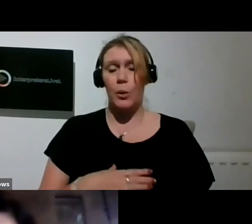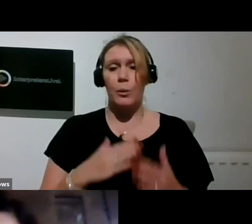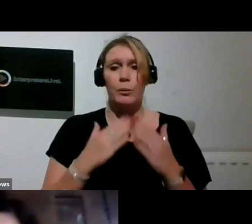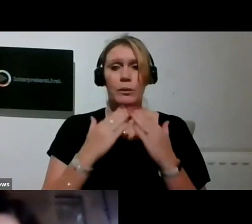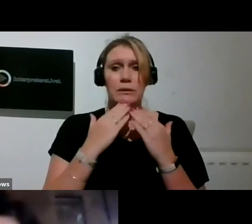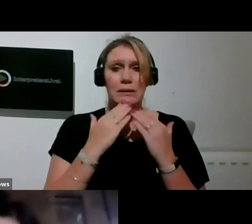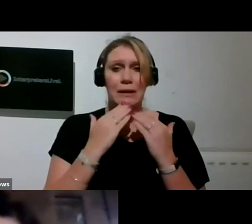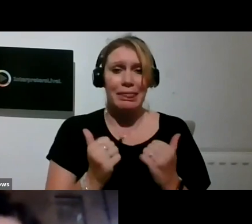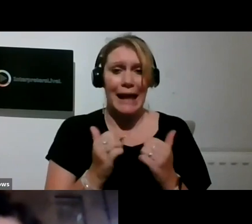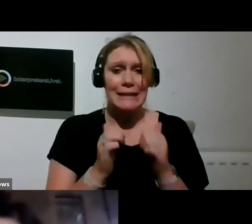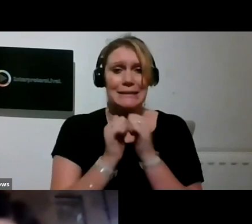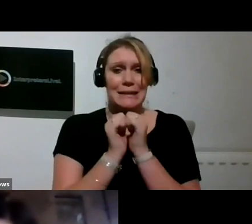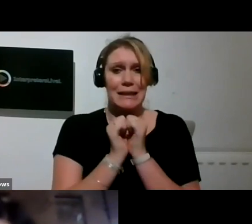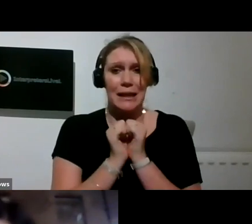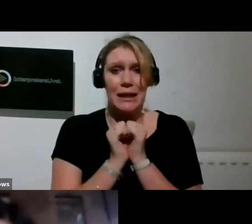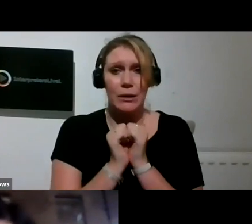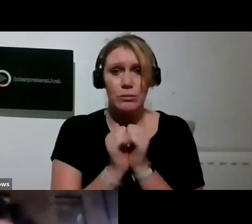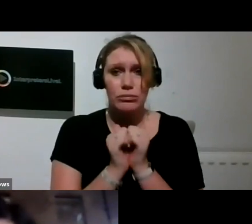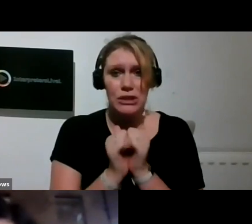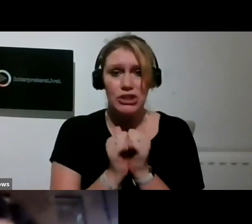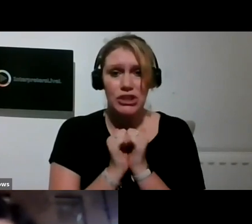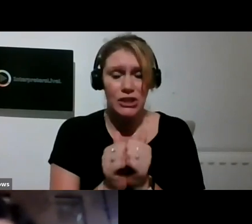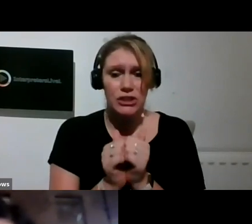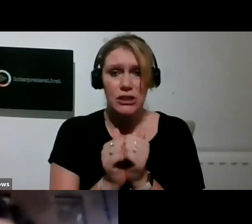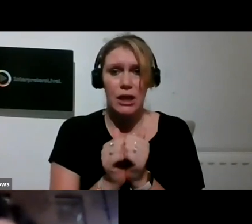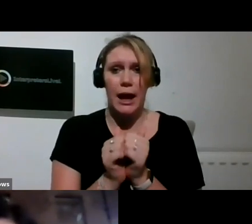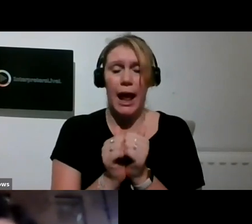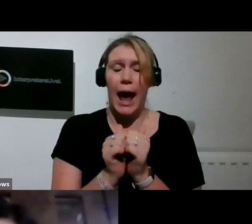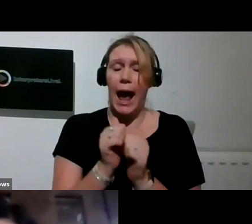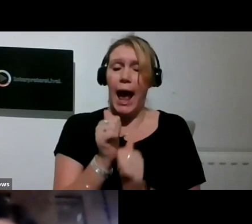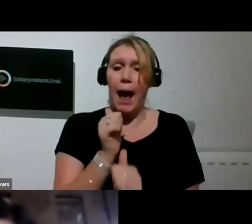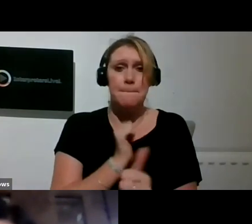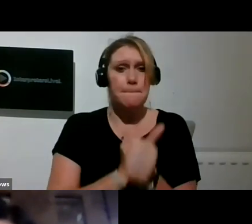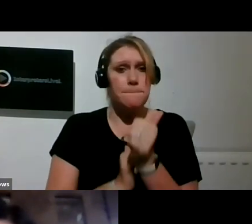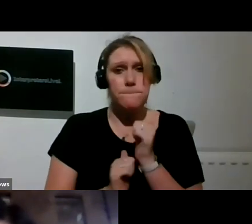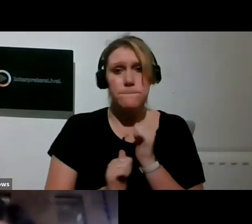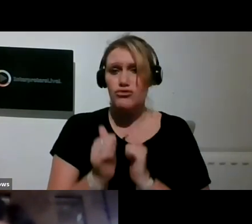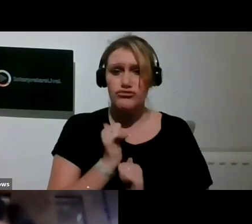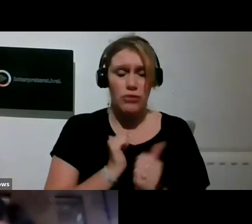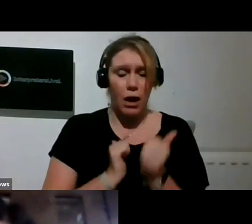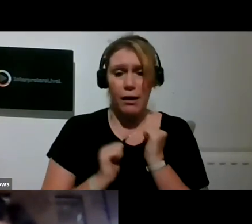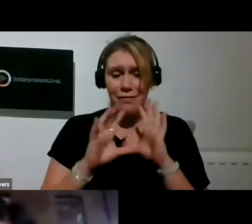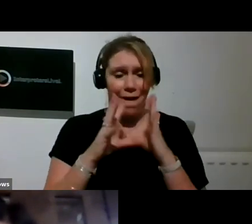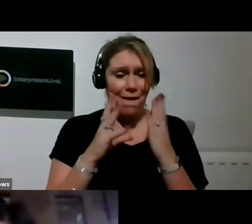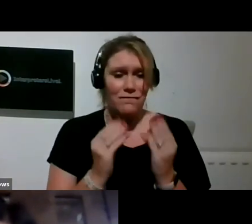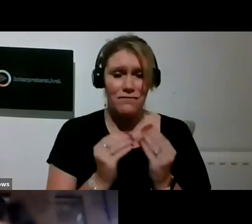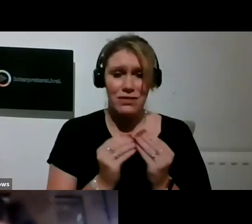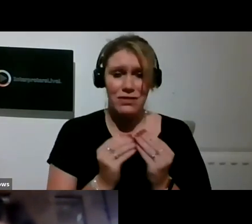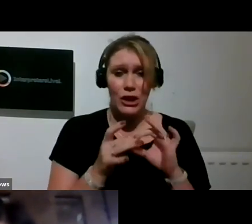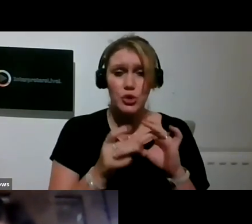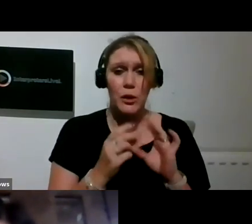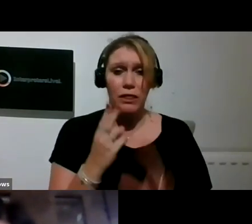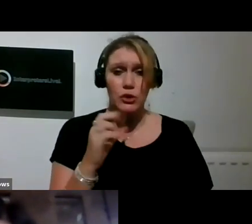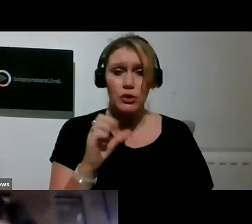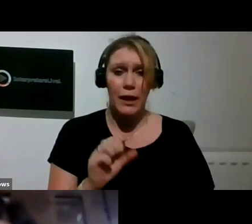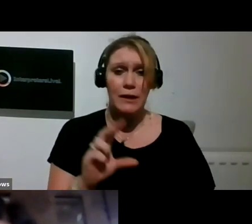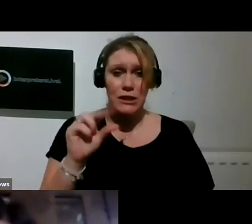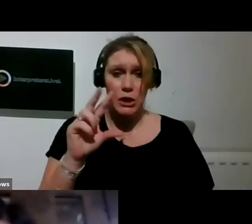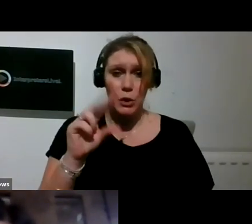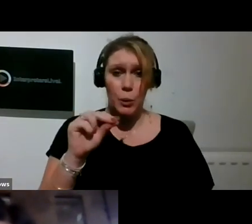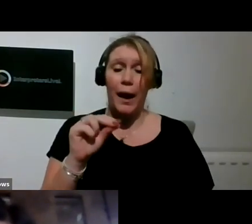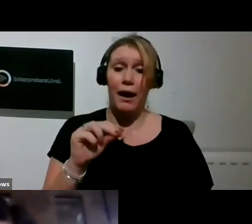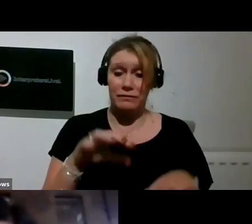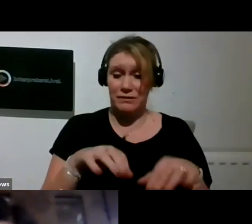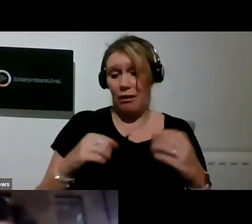and pride in everything that Together 2012 have been doing since its inception,